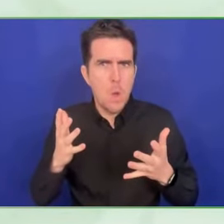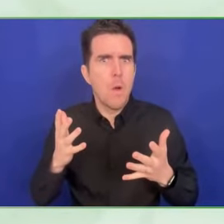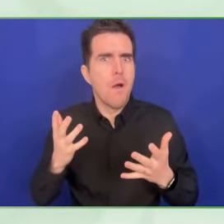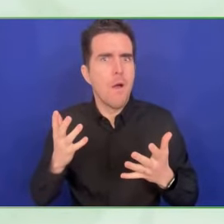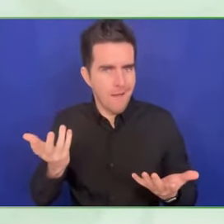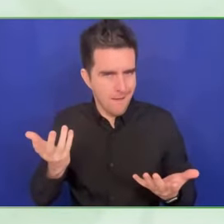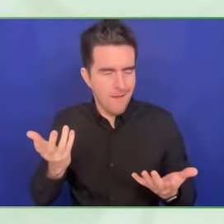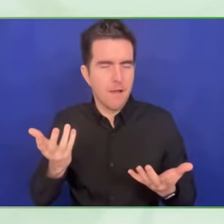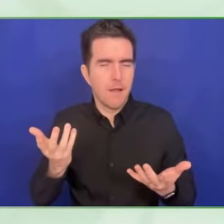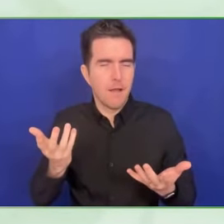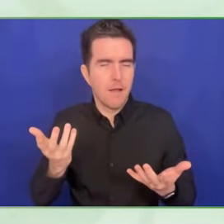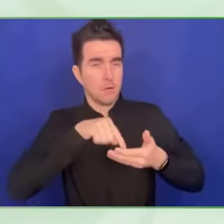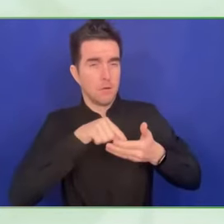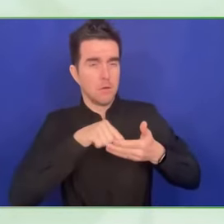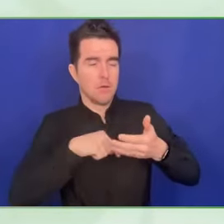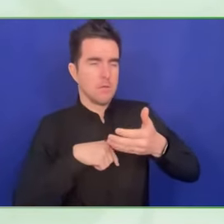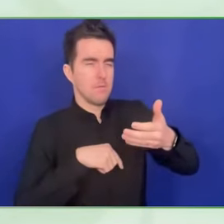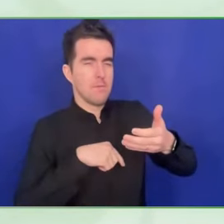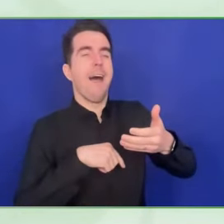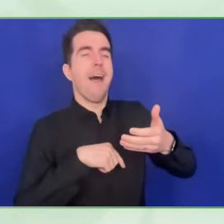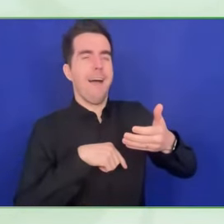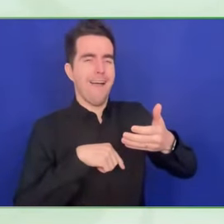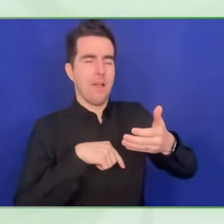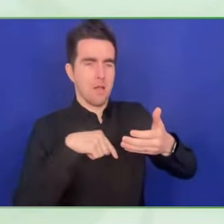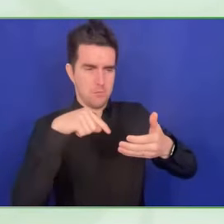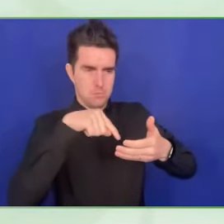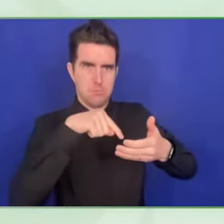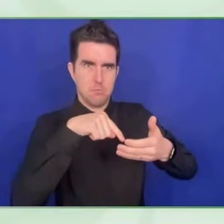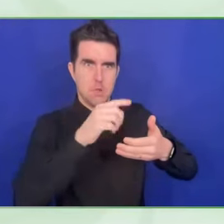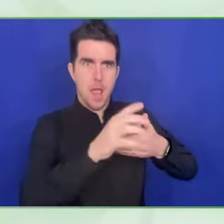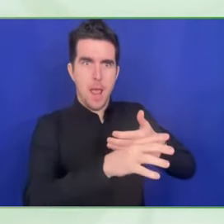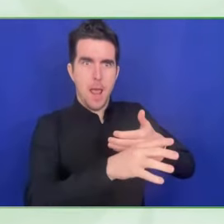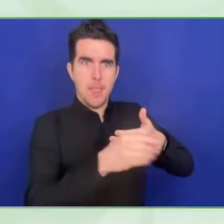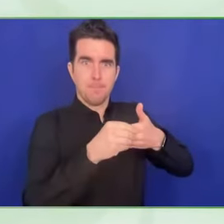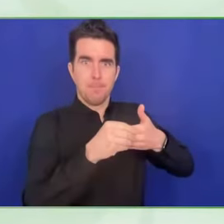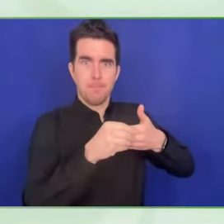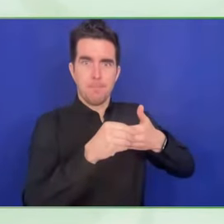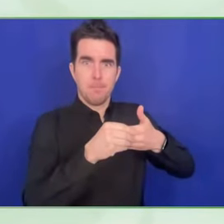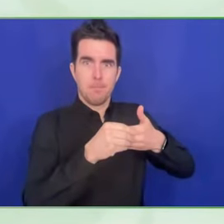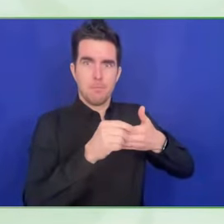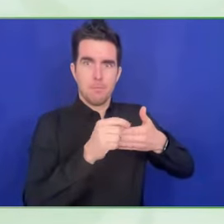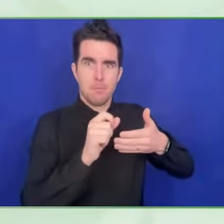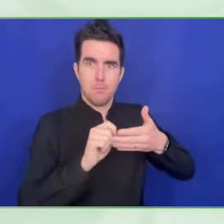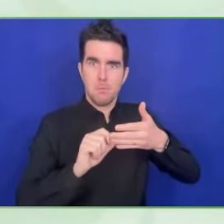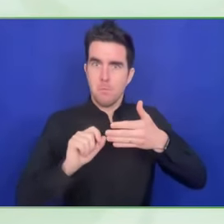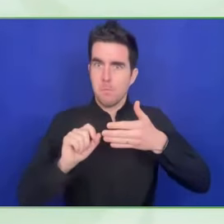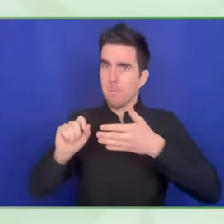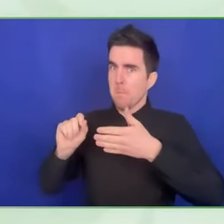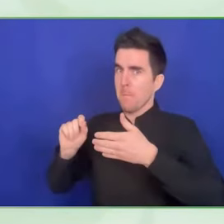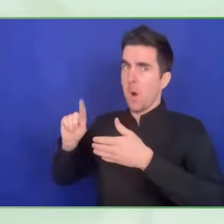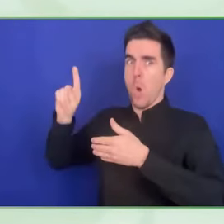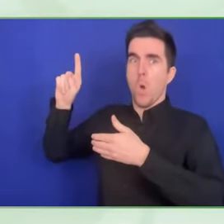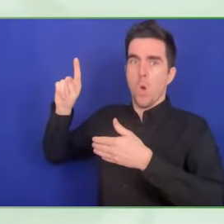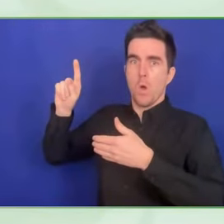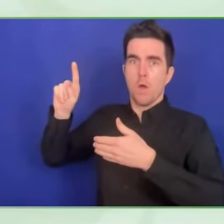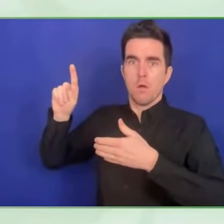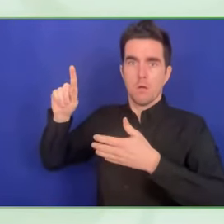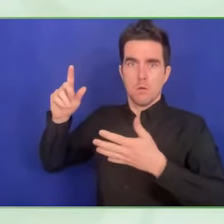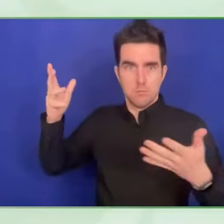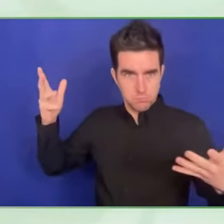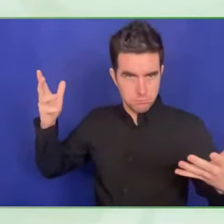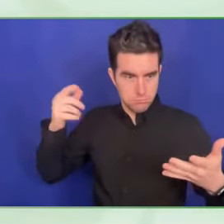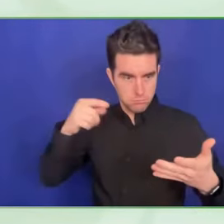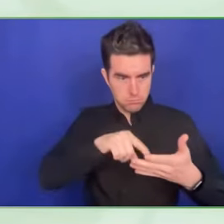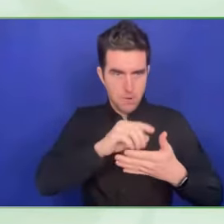is that information? What are doing the company processing that information with that information?